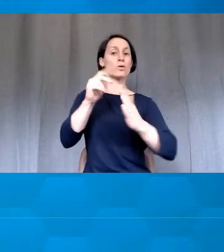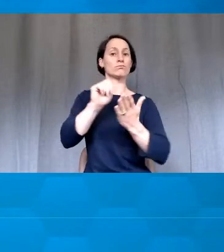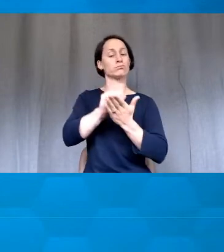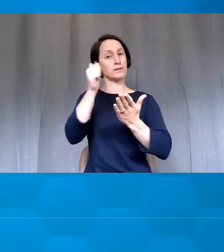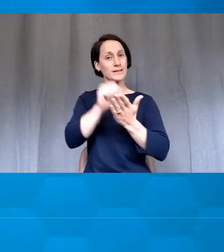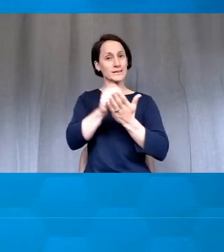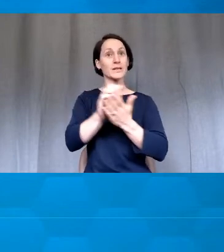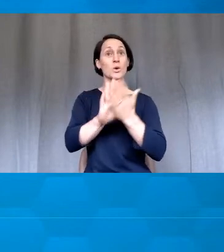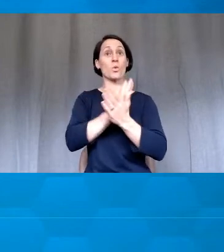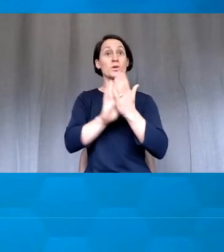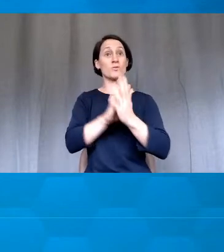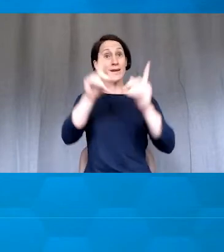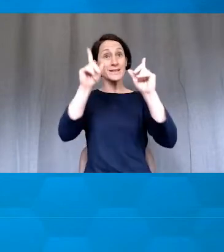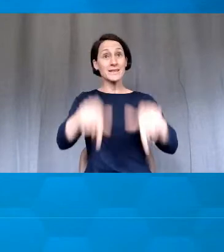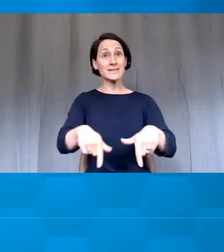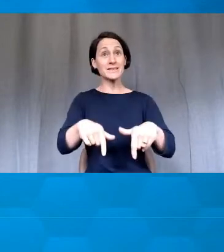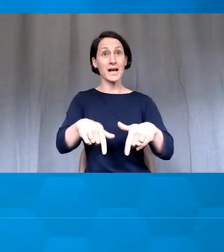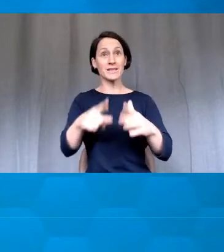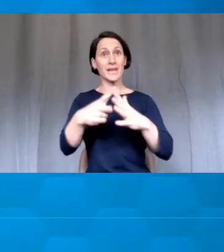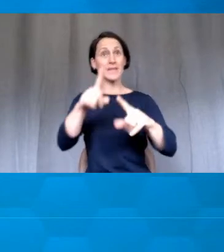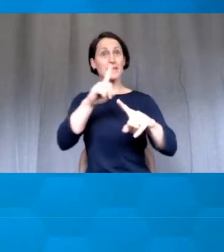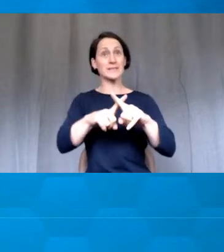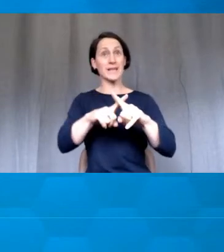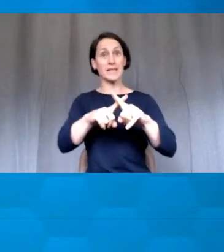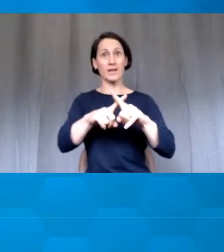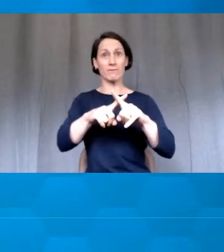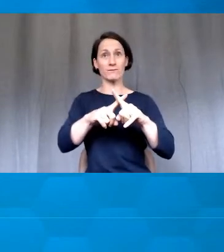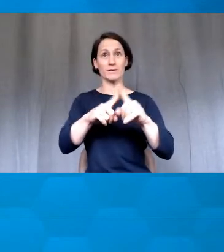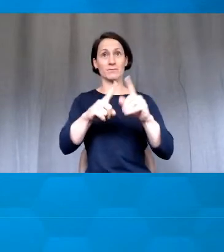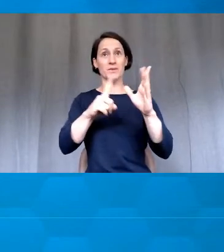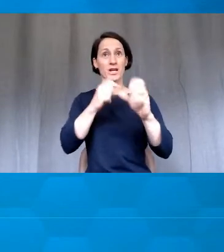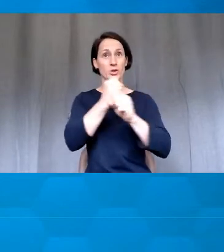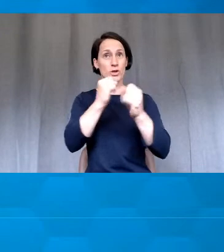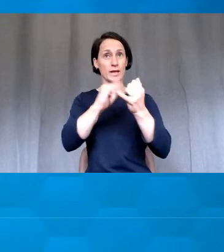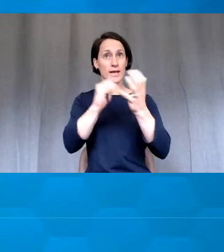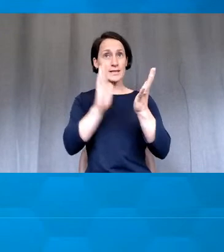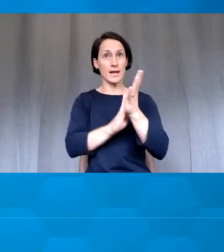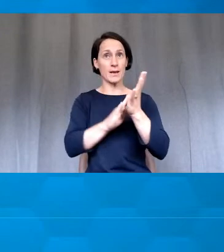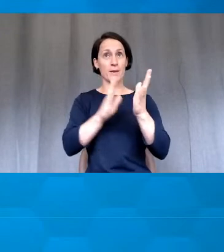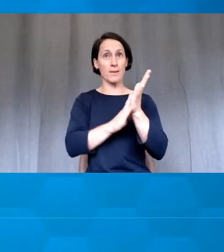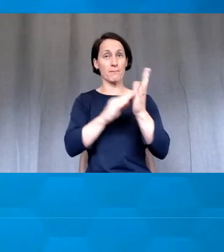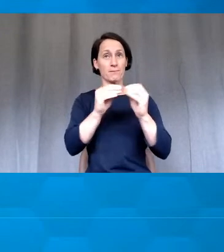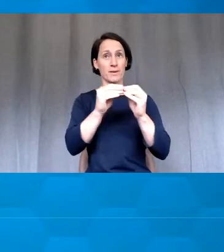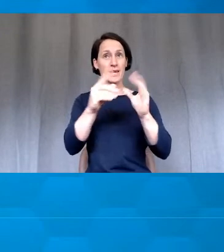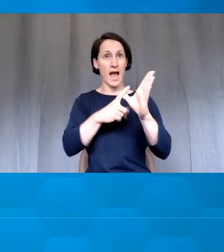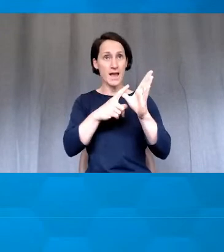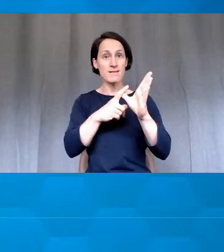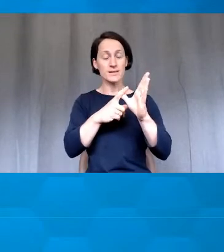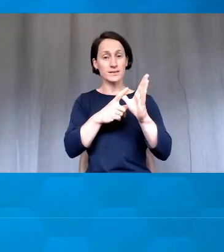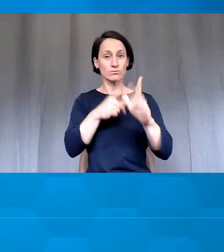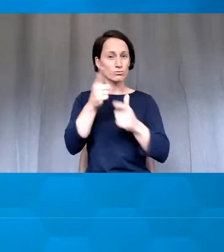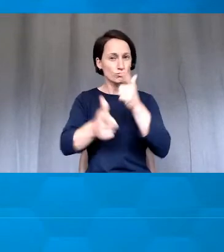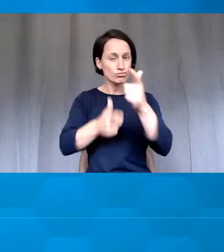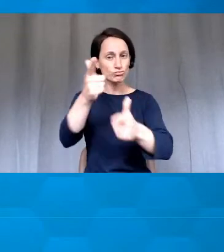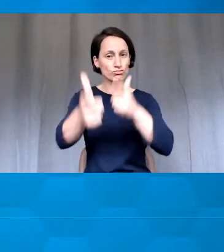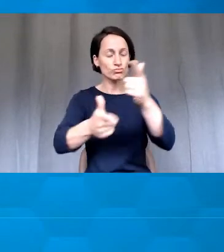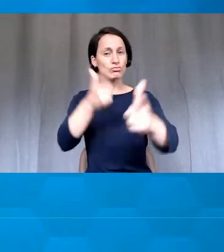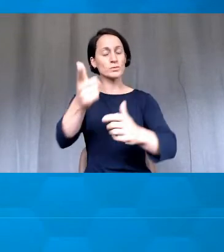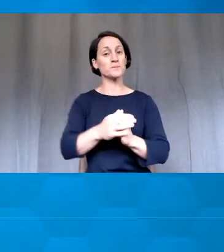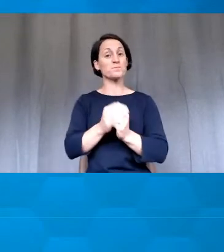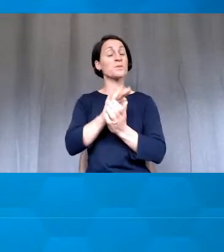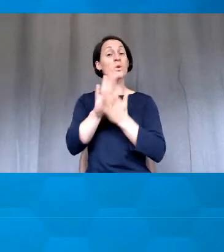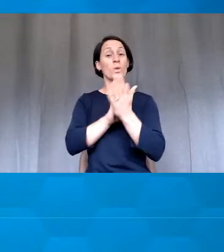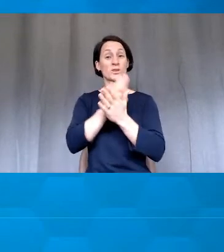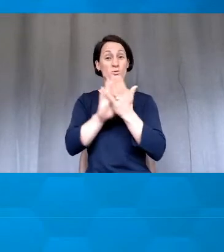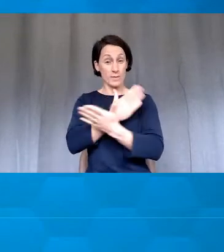It includes topics such as communication, peer coaching, ethics, and being in learning mode, all aimed at